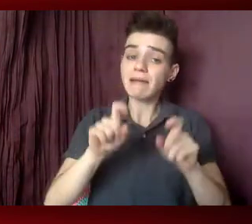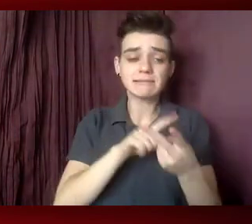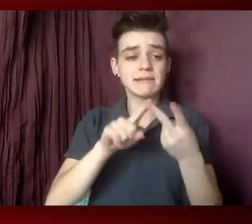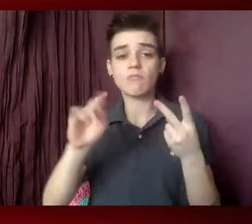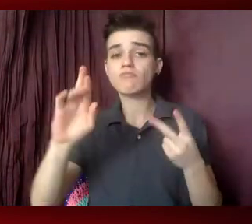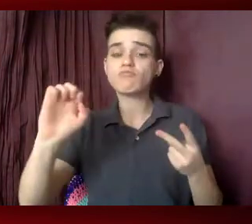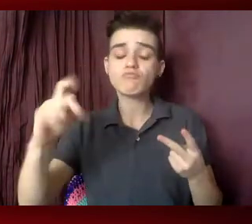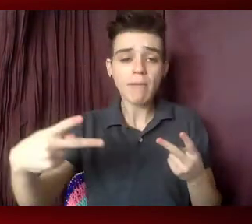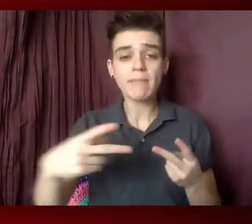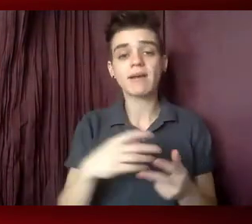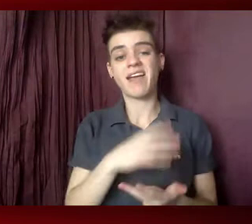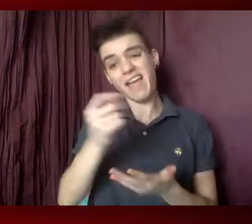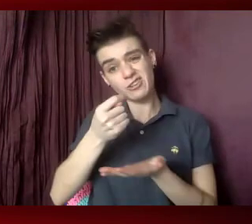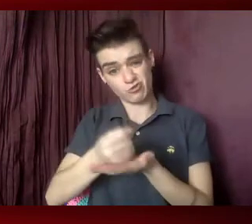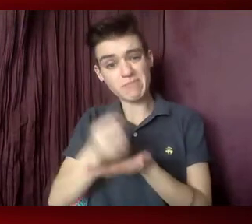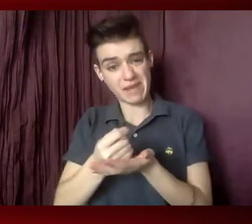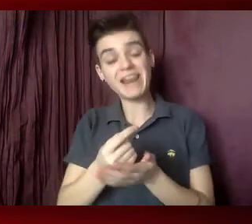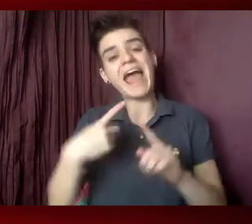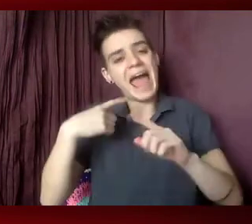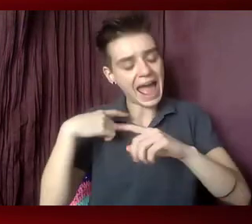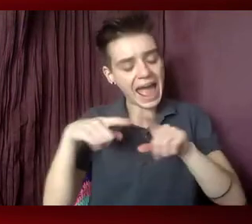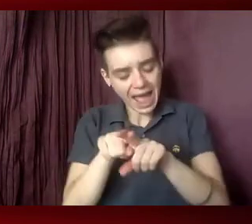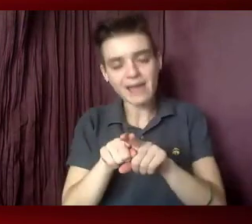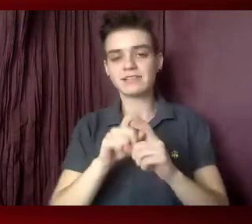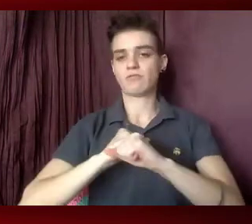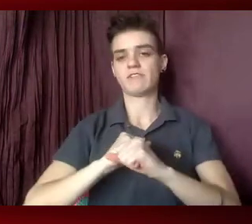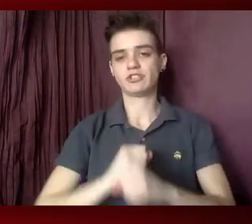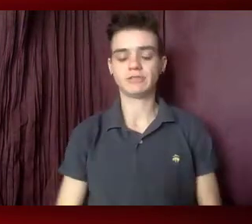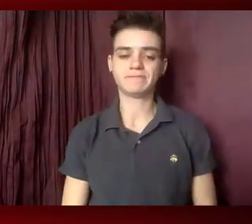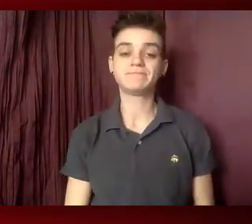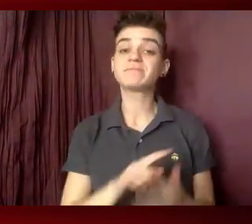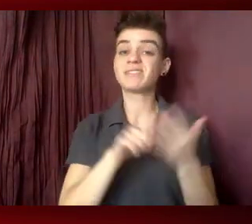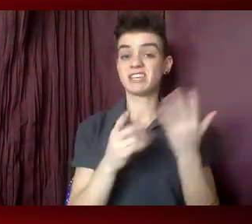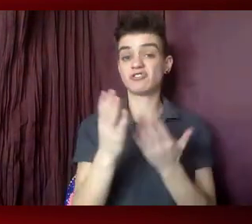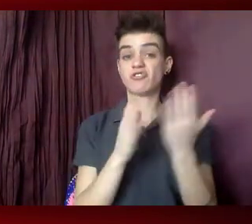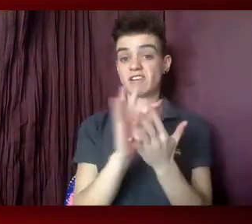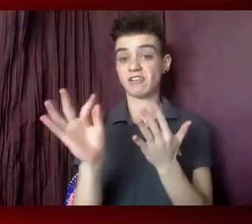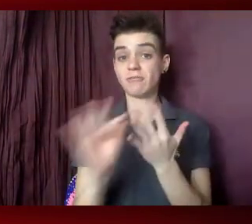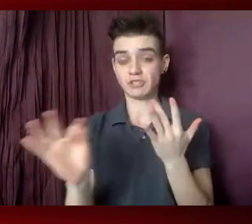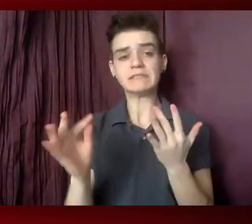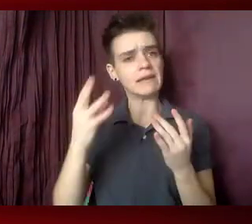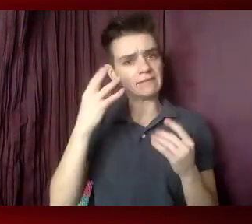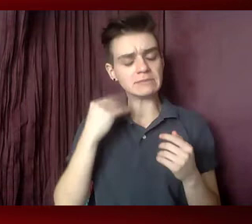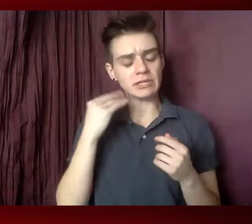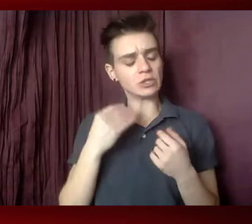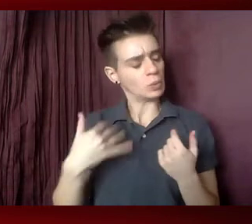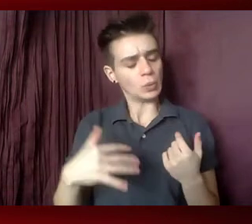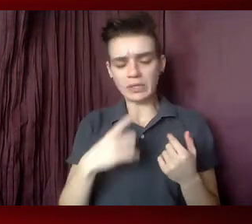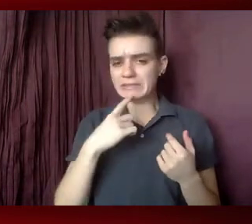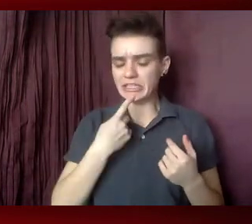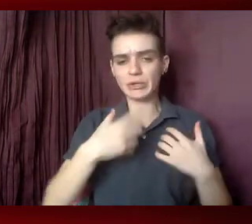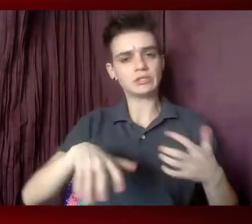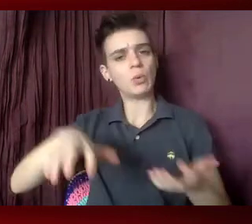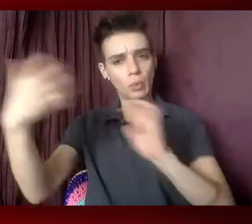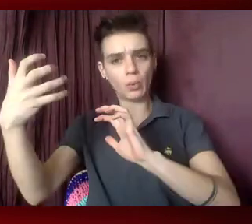and PEP, and treatment as prevention. These critical service delivery options have experienced significant interruptions